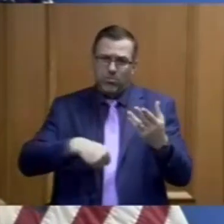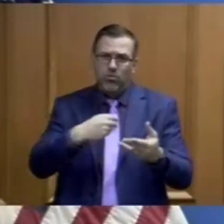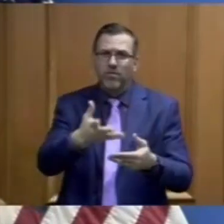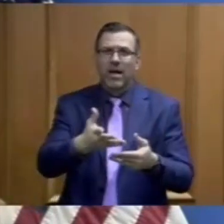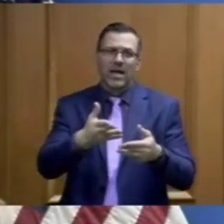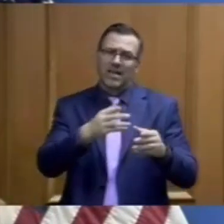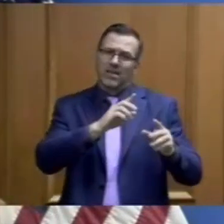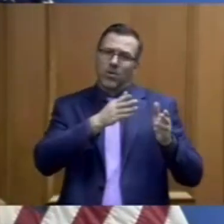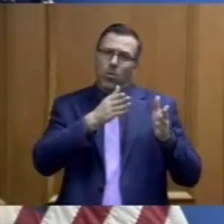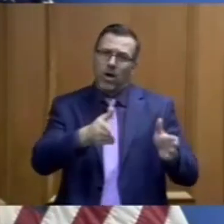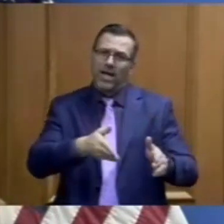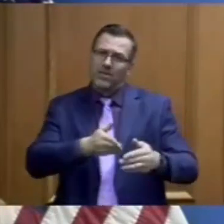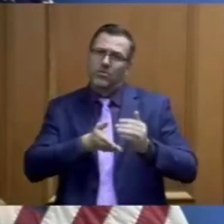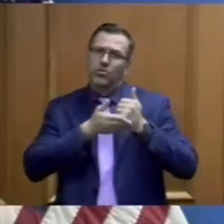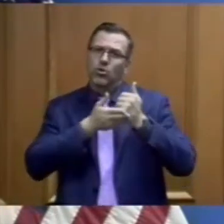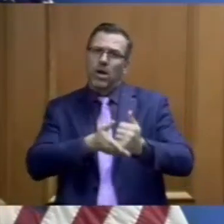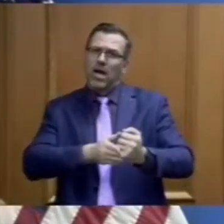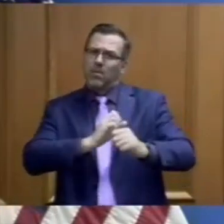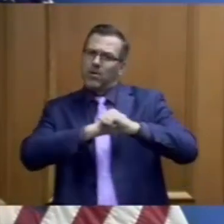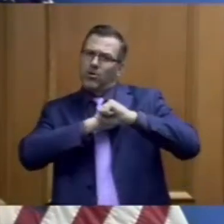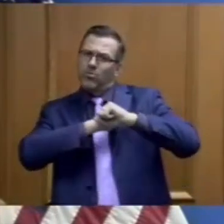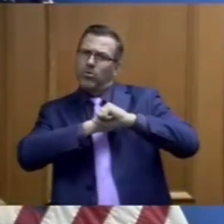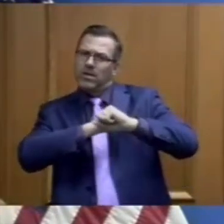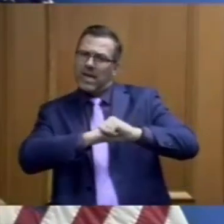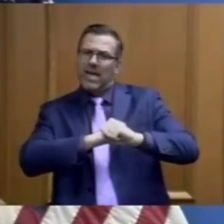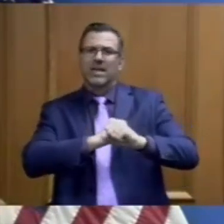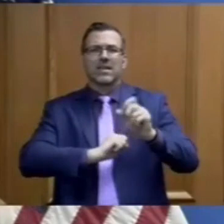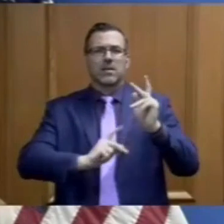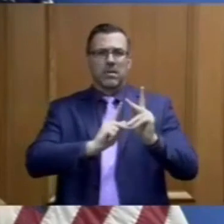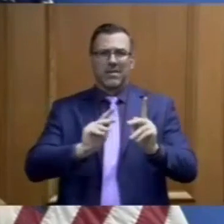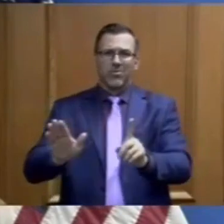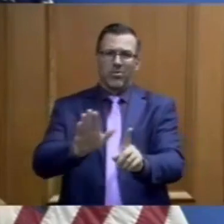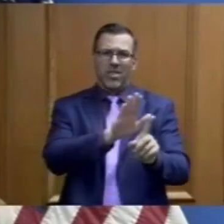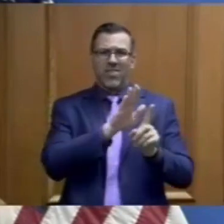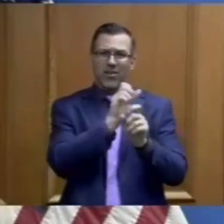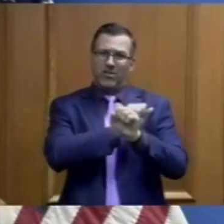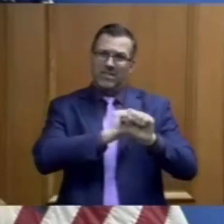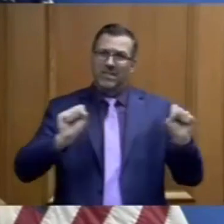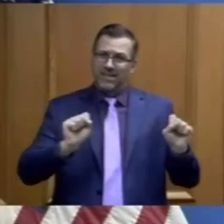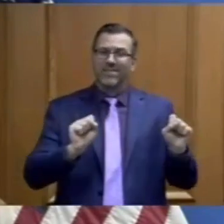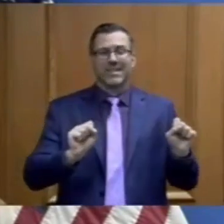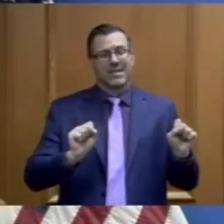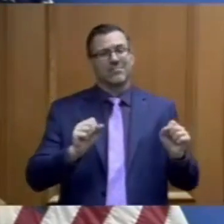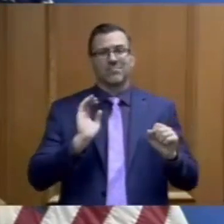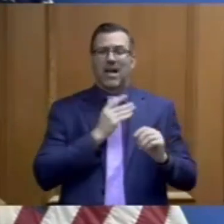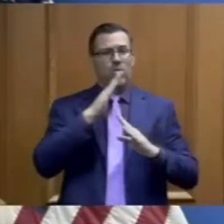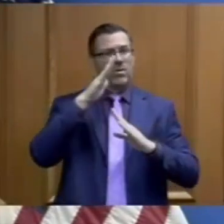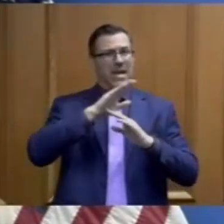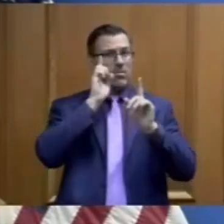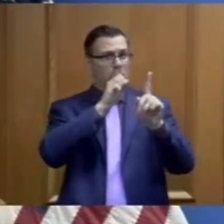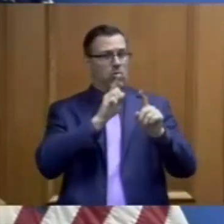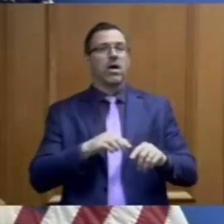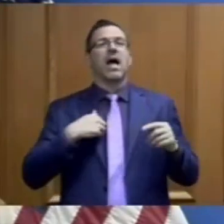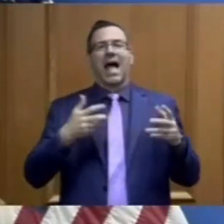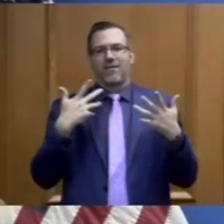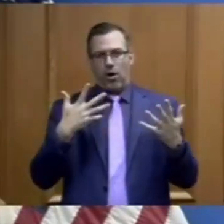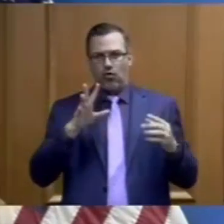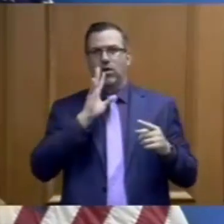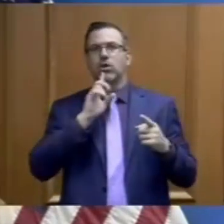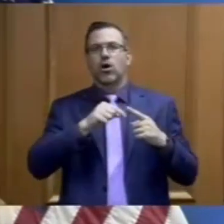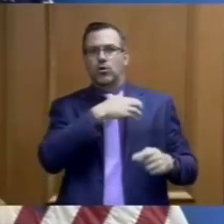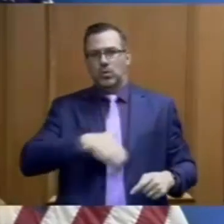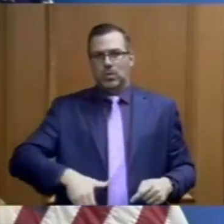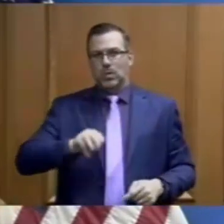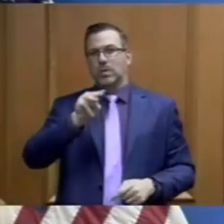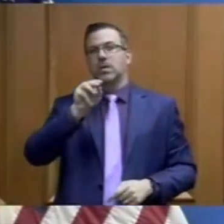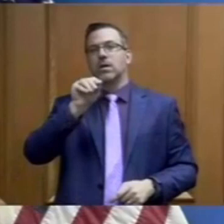allows for the safety and the health of Tennesseans to continue to be utmost. So I've spoken with those mayors and we've talked about